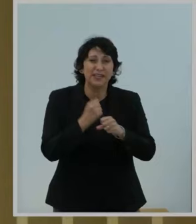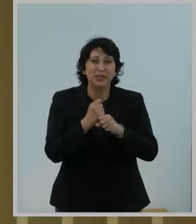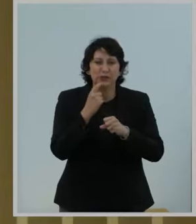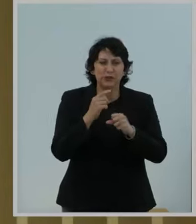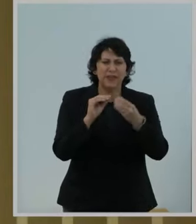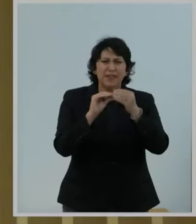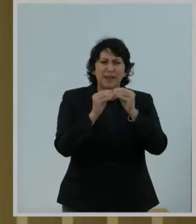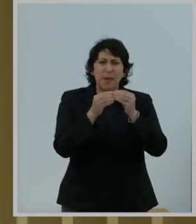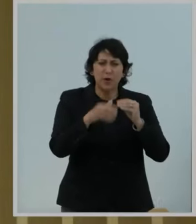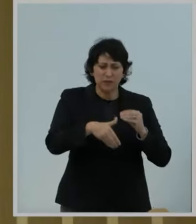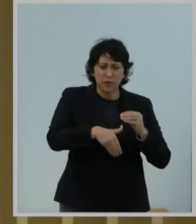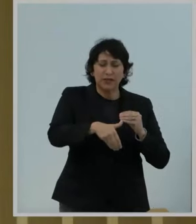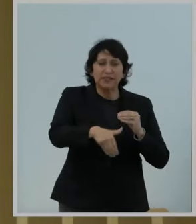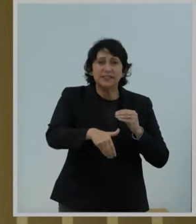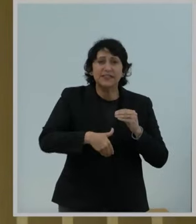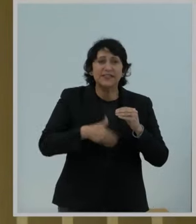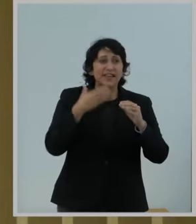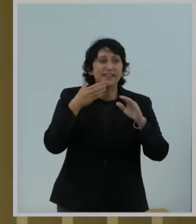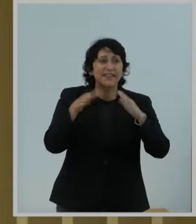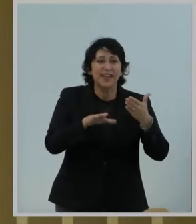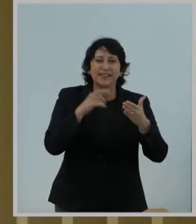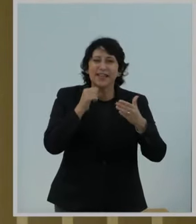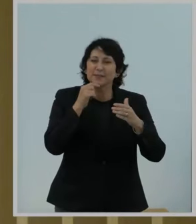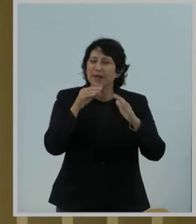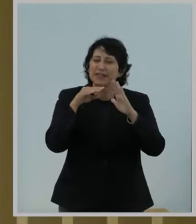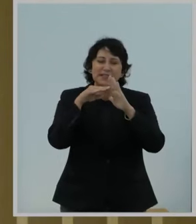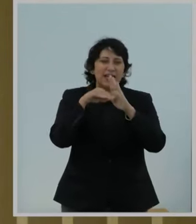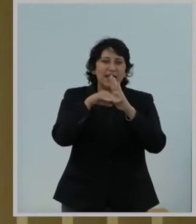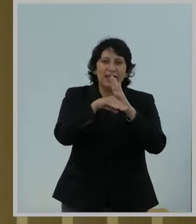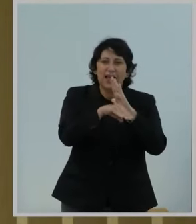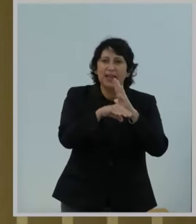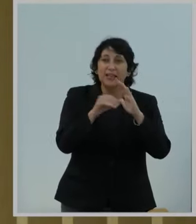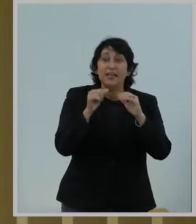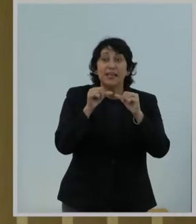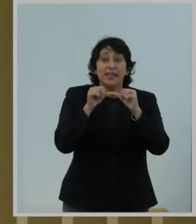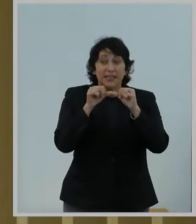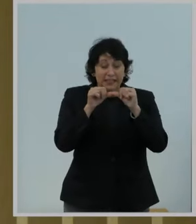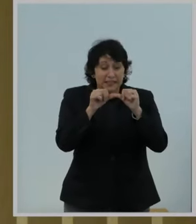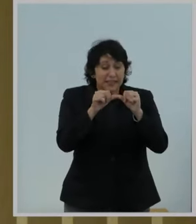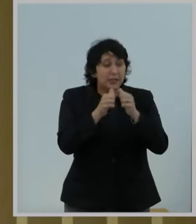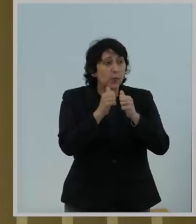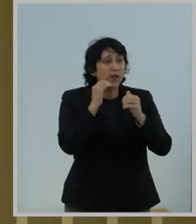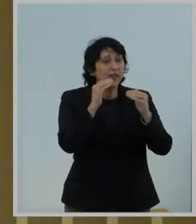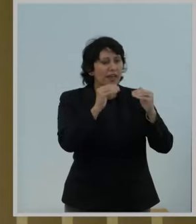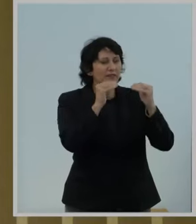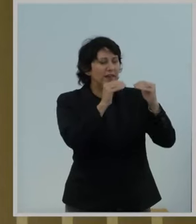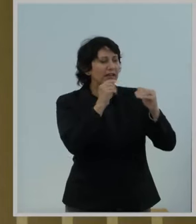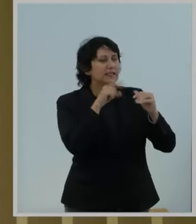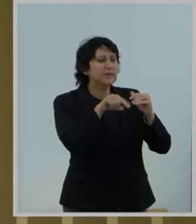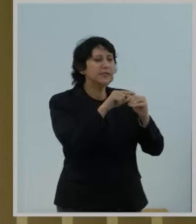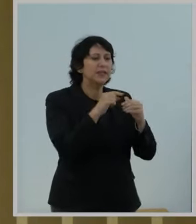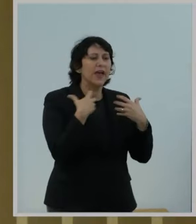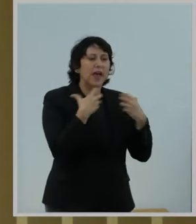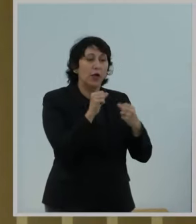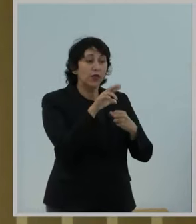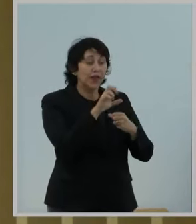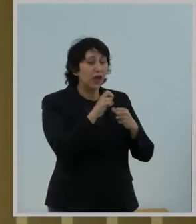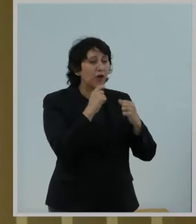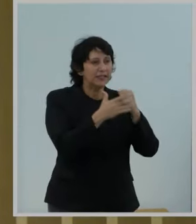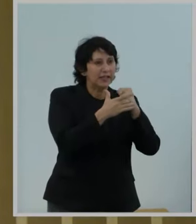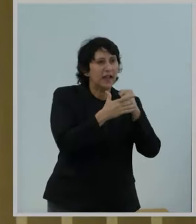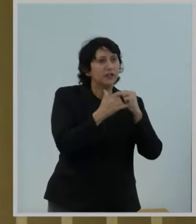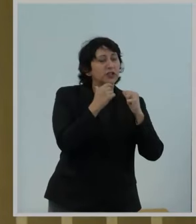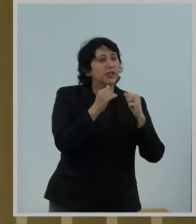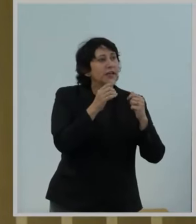deaths worldwide has been in steady decline. Consistent with advancements at the intersection of healthcare and technology have